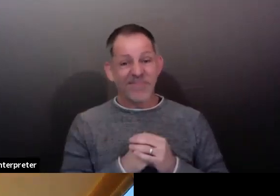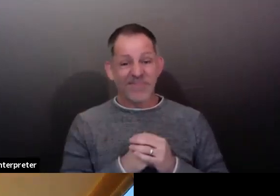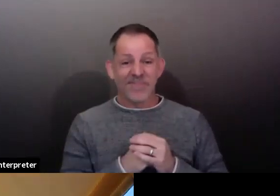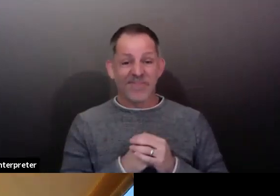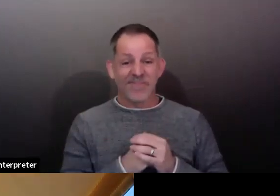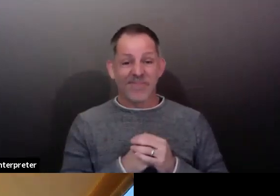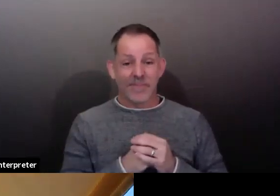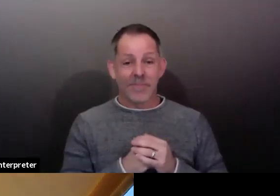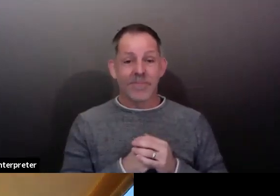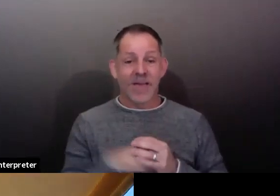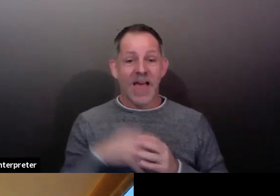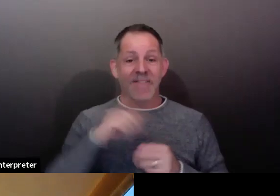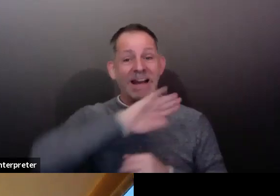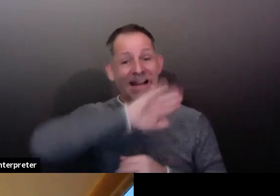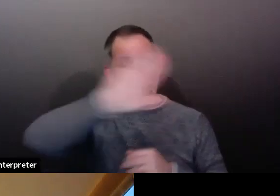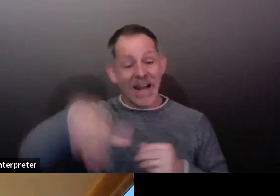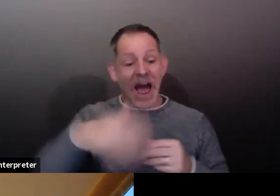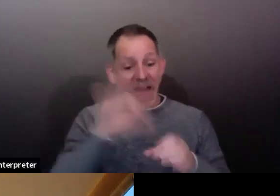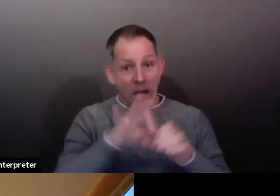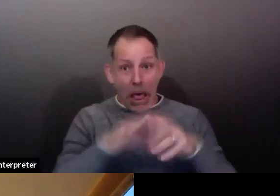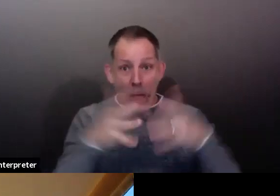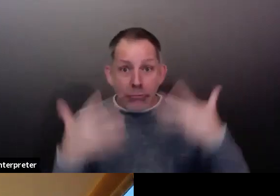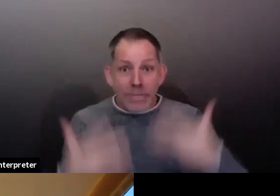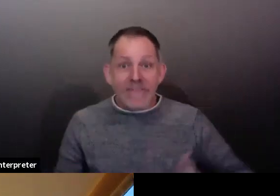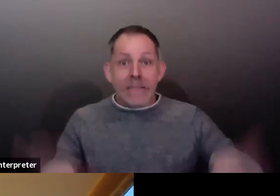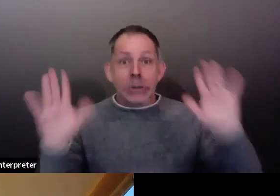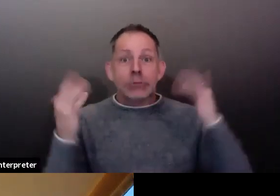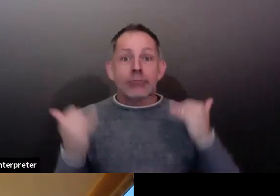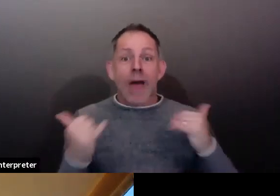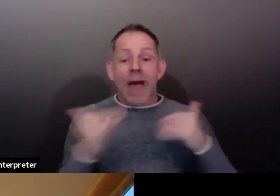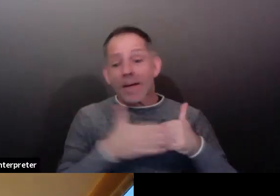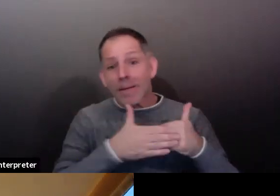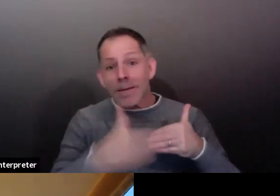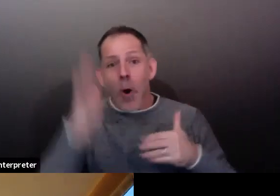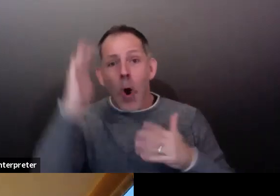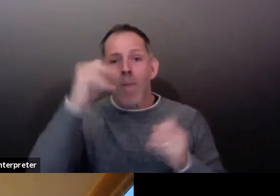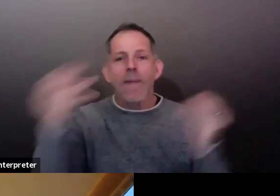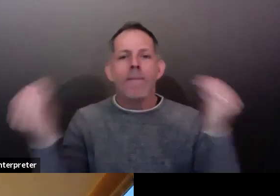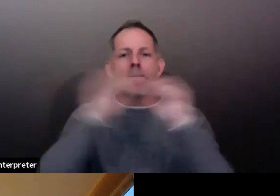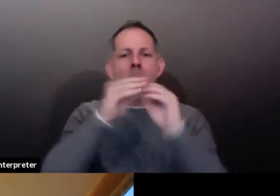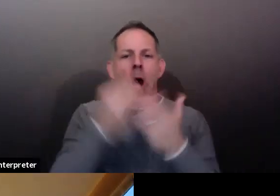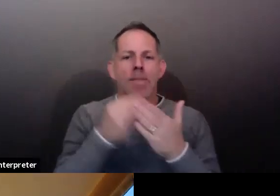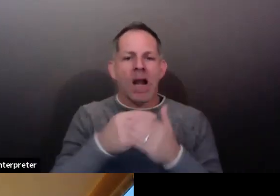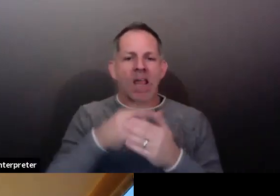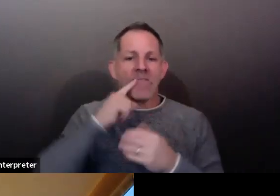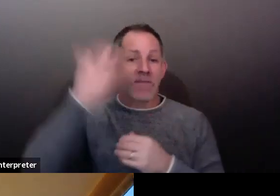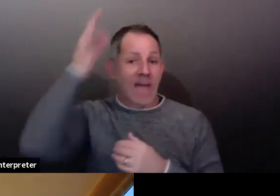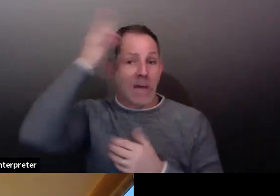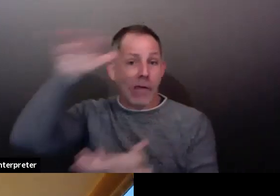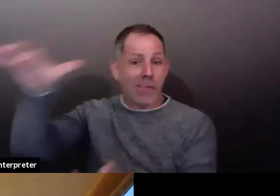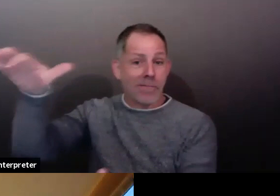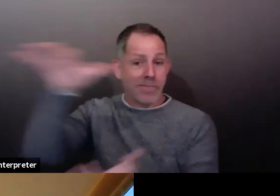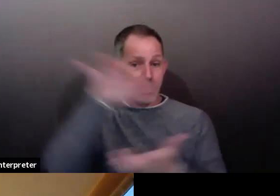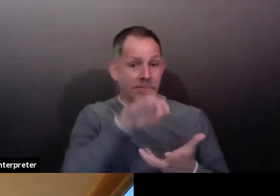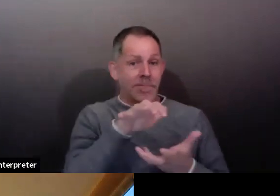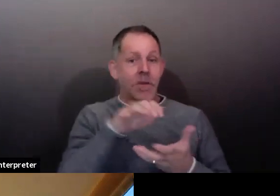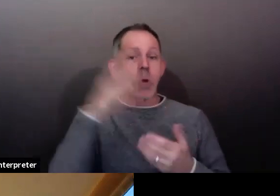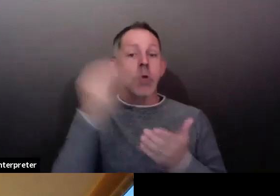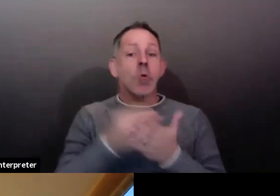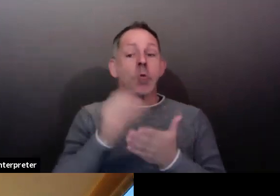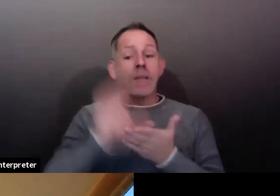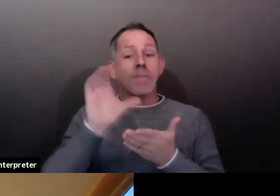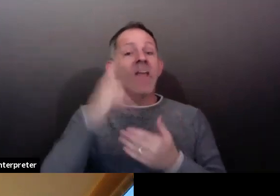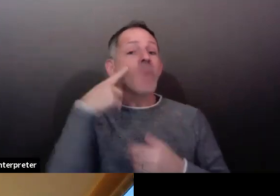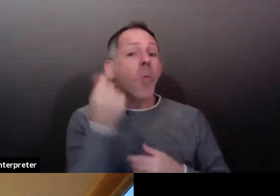magnitude and what it'll be used for. I can't say, but it's really essential. And not to